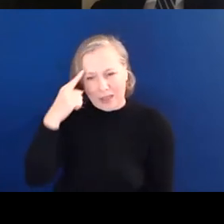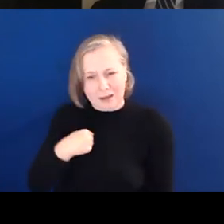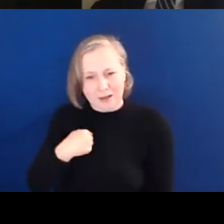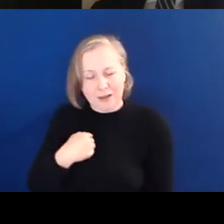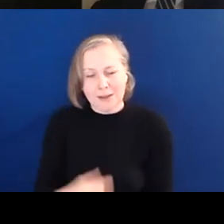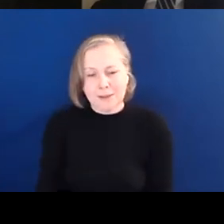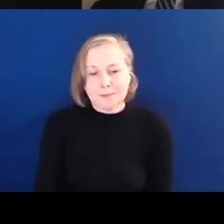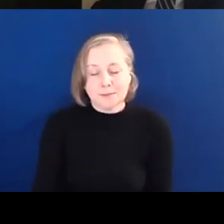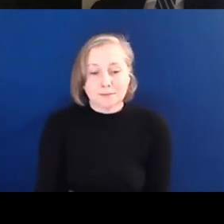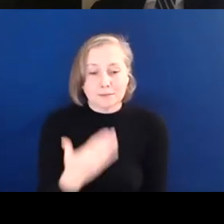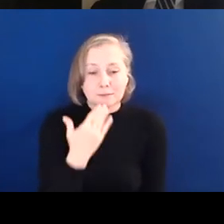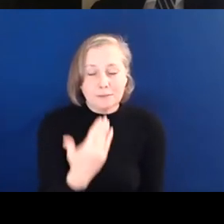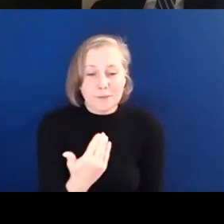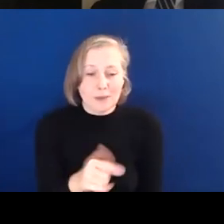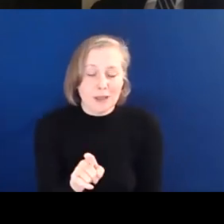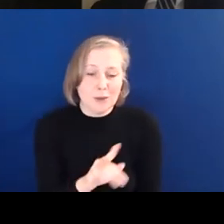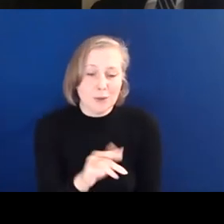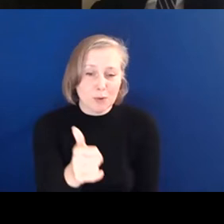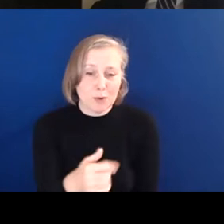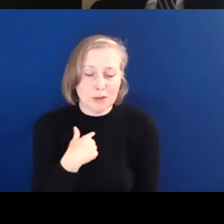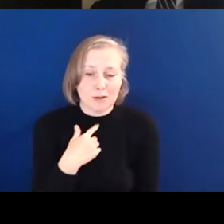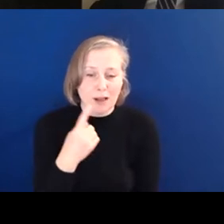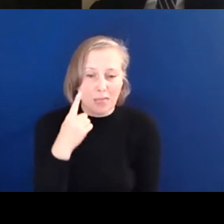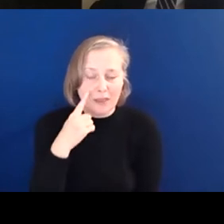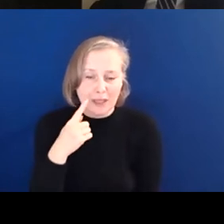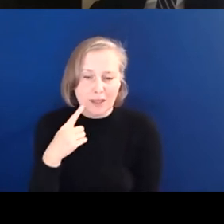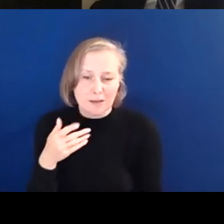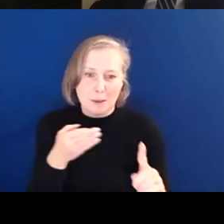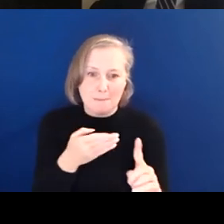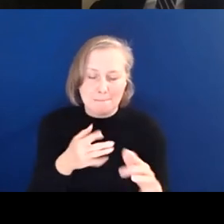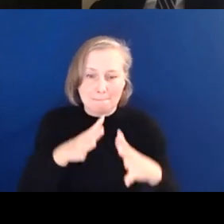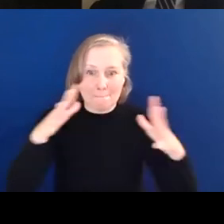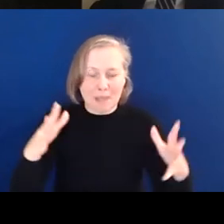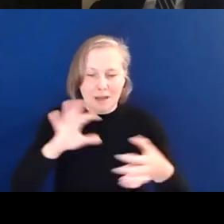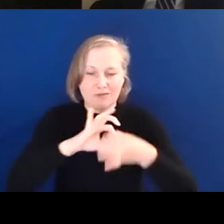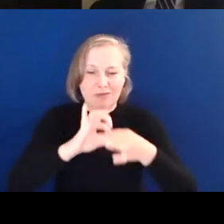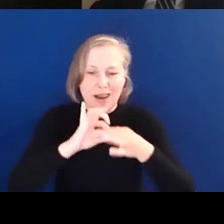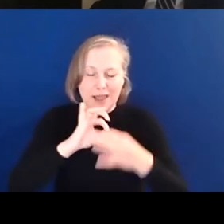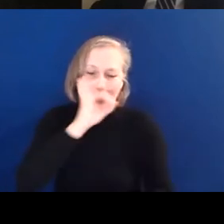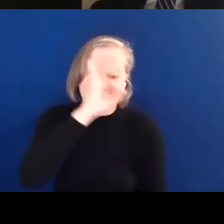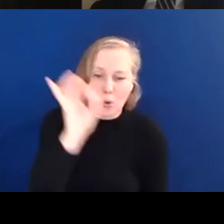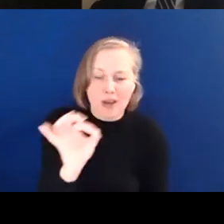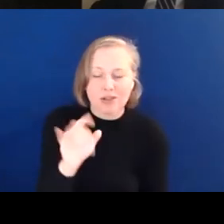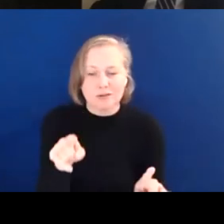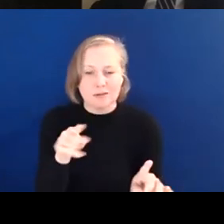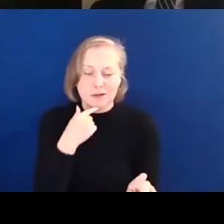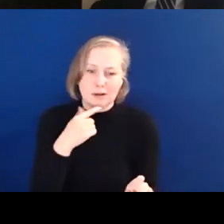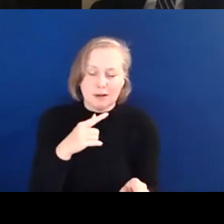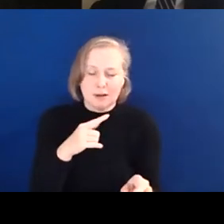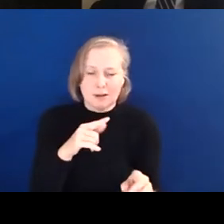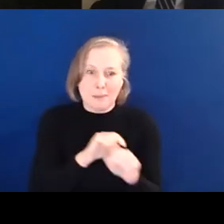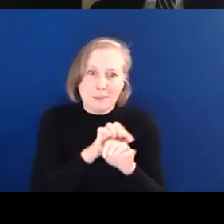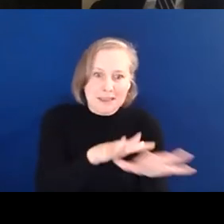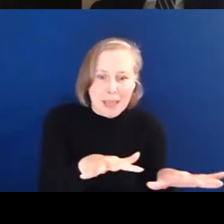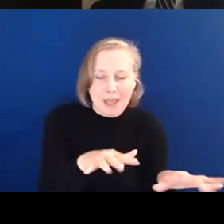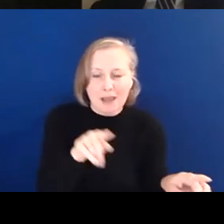that. It's good to be here. We're seeking to address big and I think related questions here about climate change and pandemics. And to answer